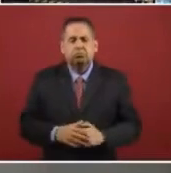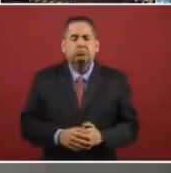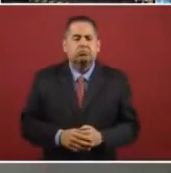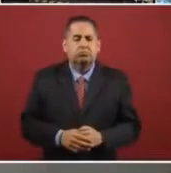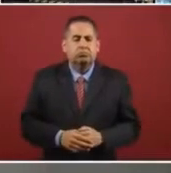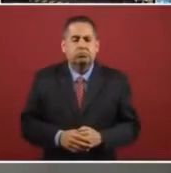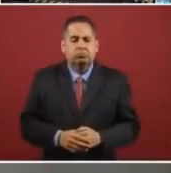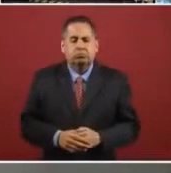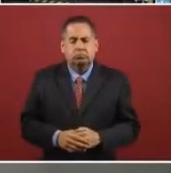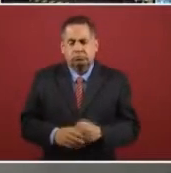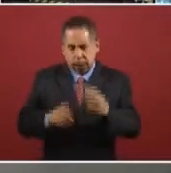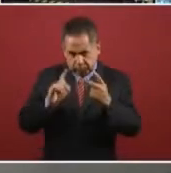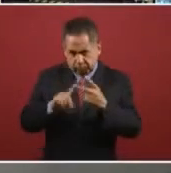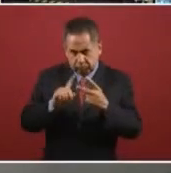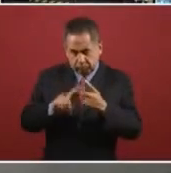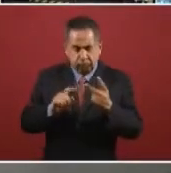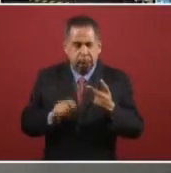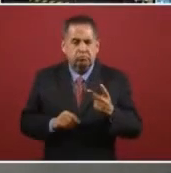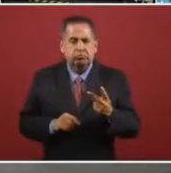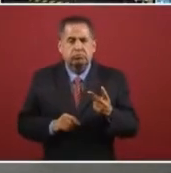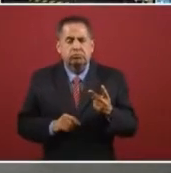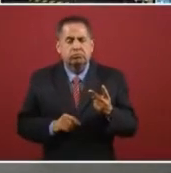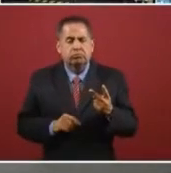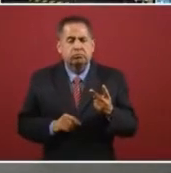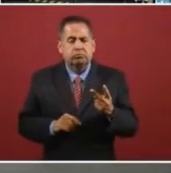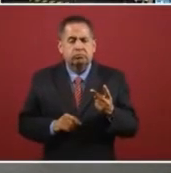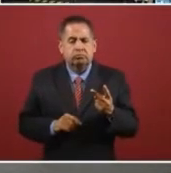investigate and then I'll you, I'll answer it to you here.